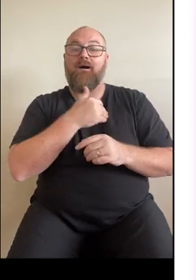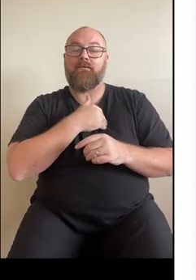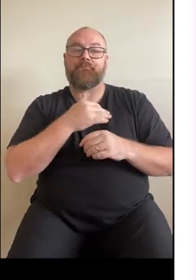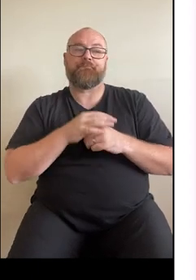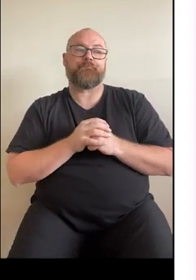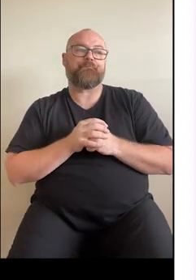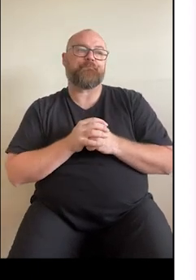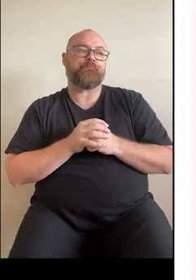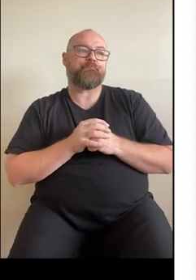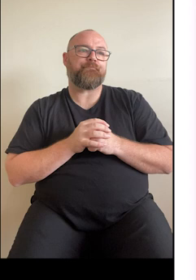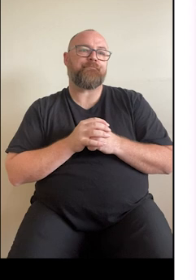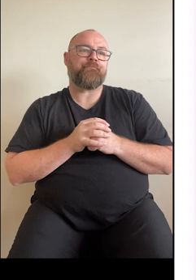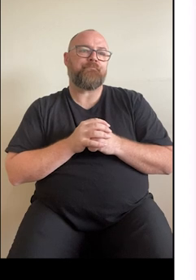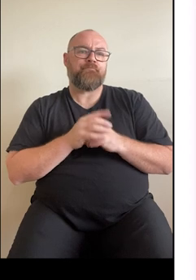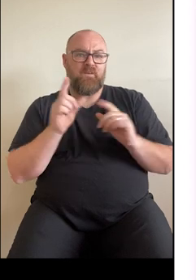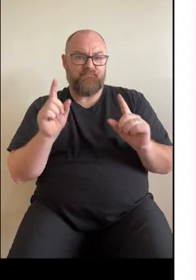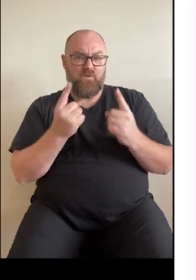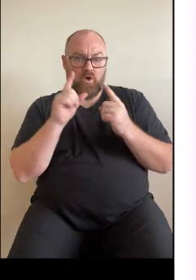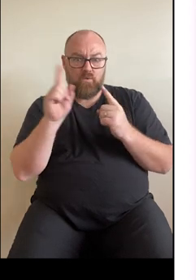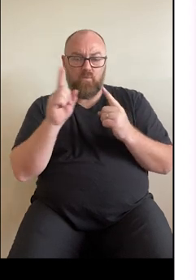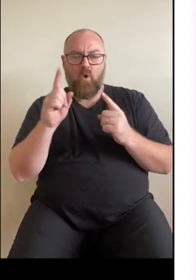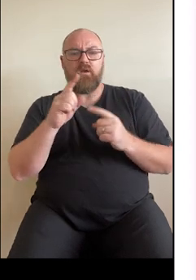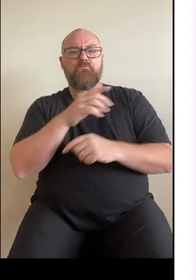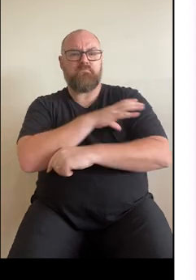The first is to measure your blood pressure.